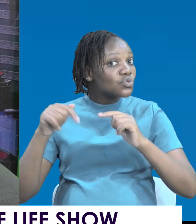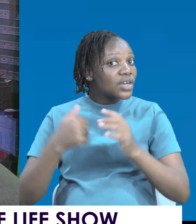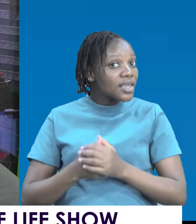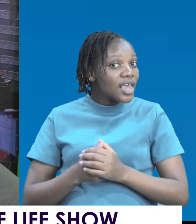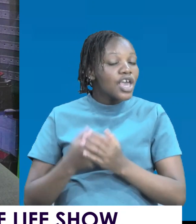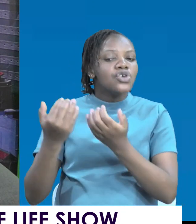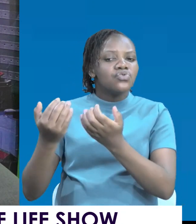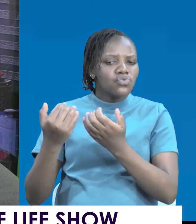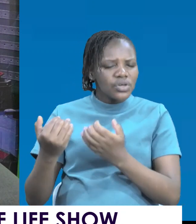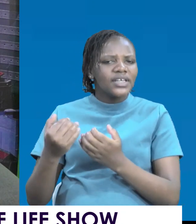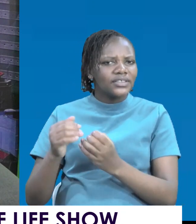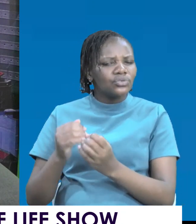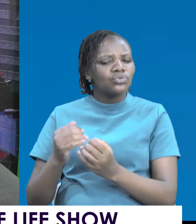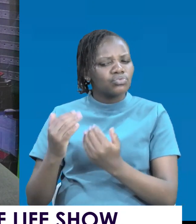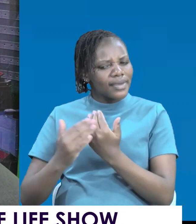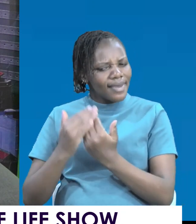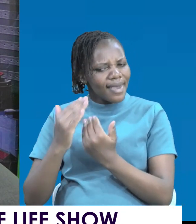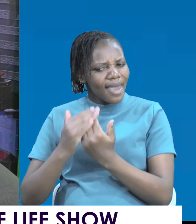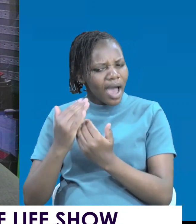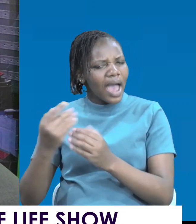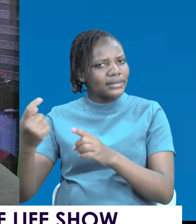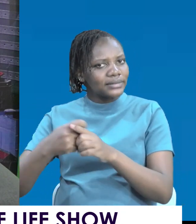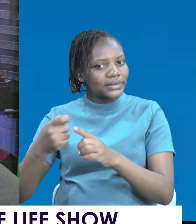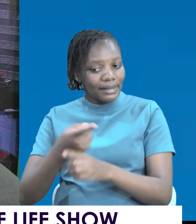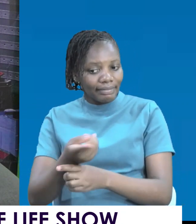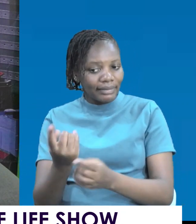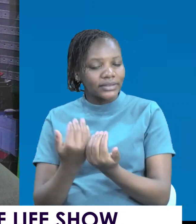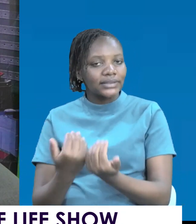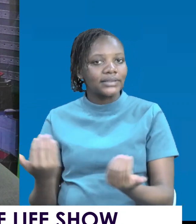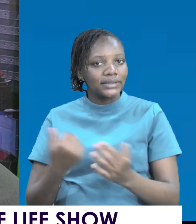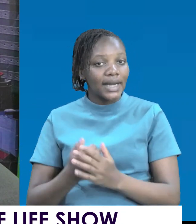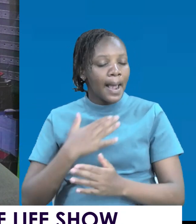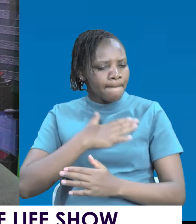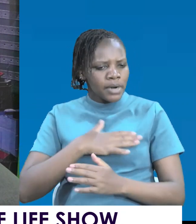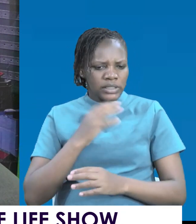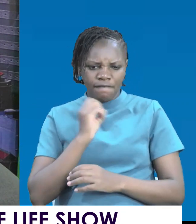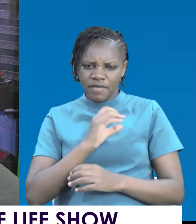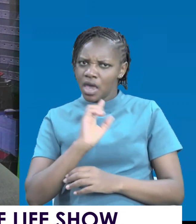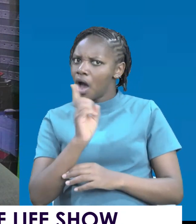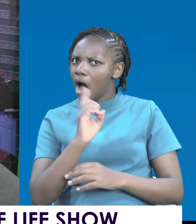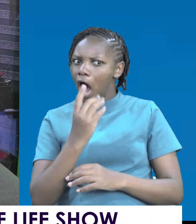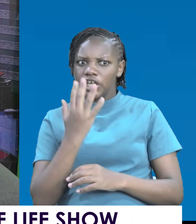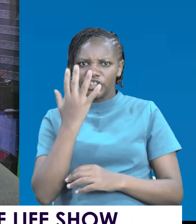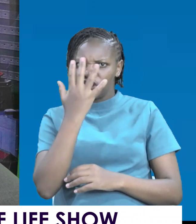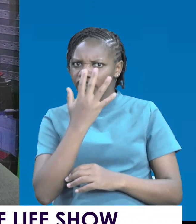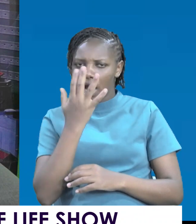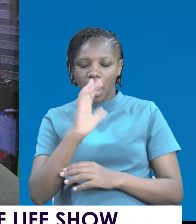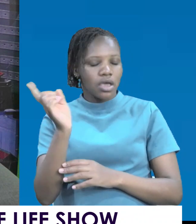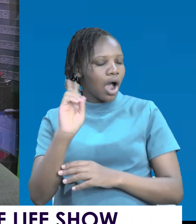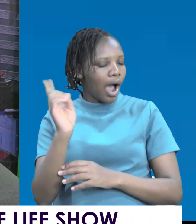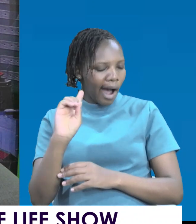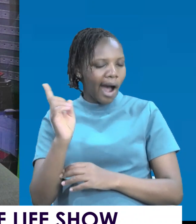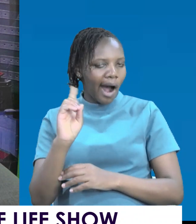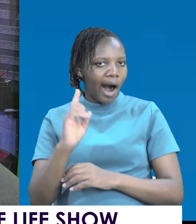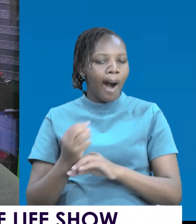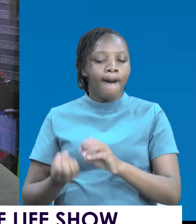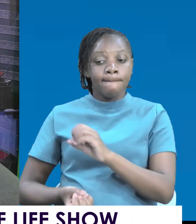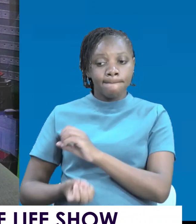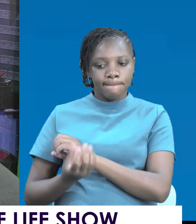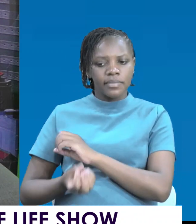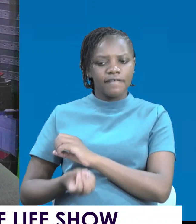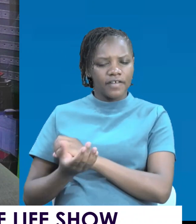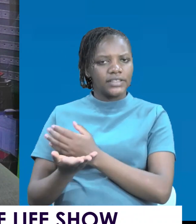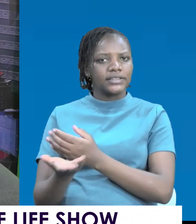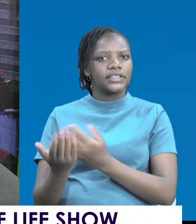be around them to empathize and train them. Do not be afraid. Do not shy away from mentorship. Mentor